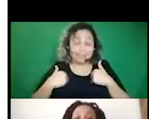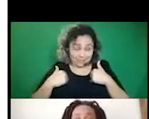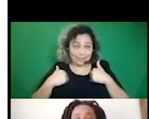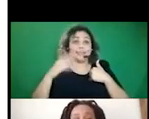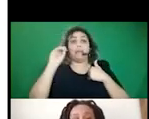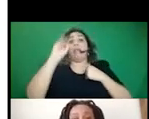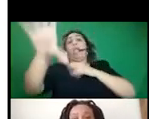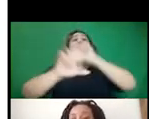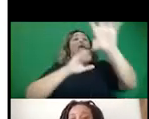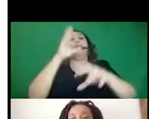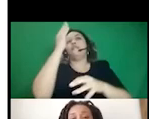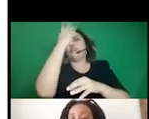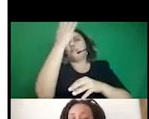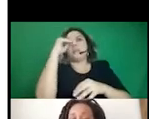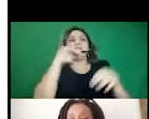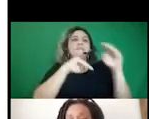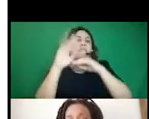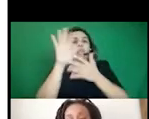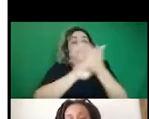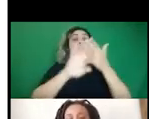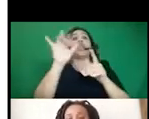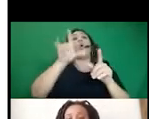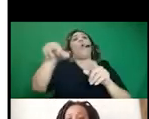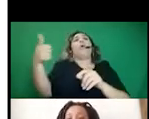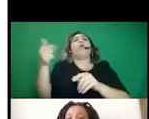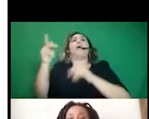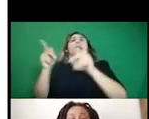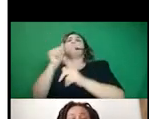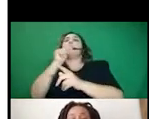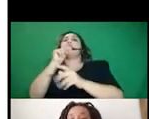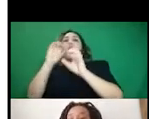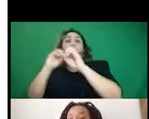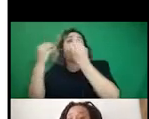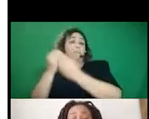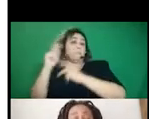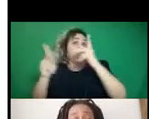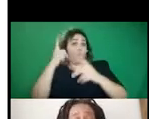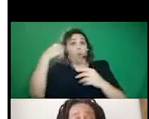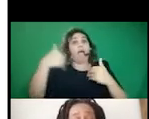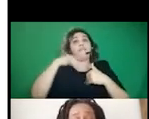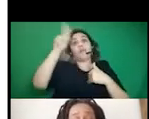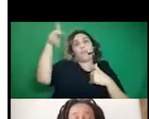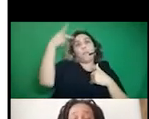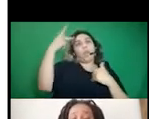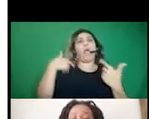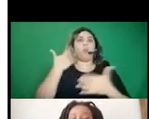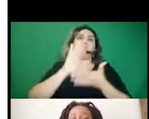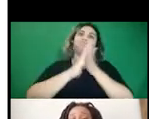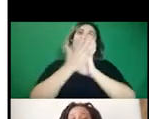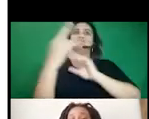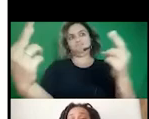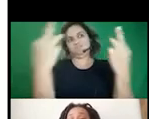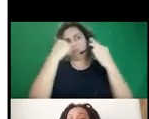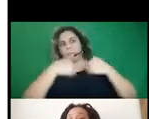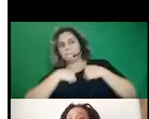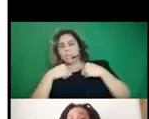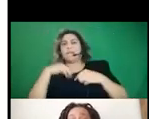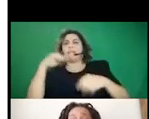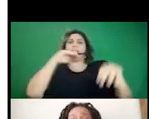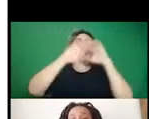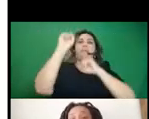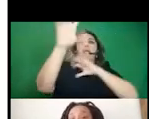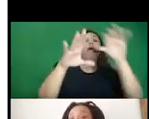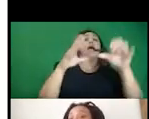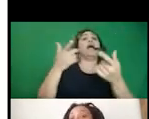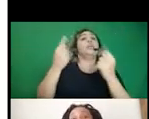put out disinformation, but also there are private actors, um, folks who have like political interests and, um, are being